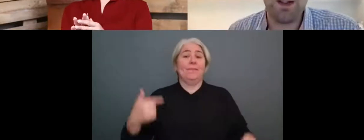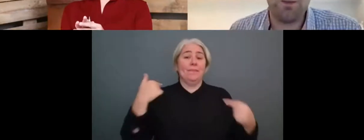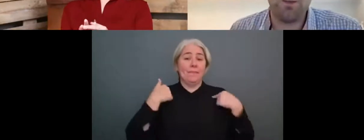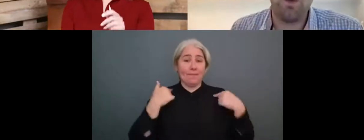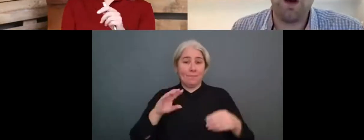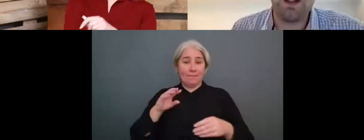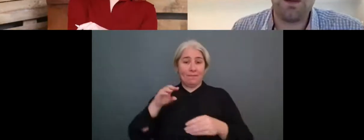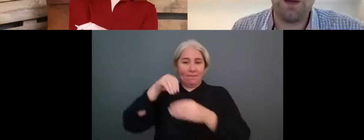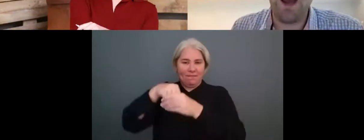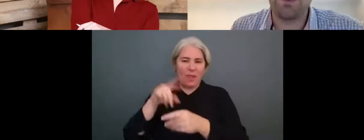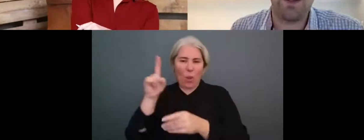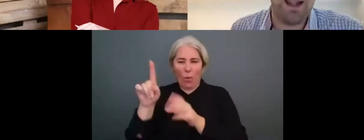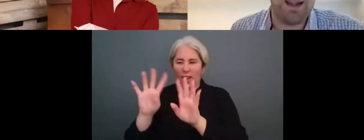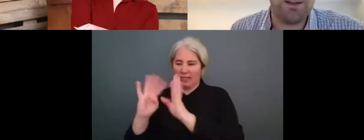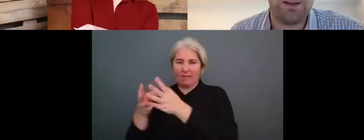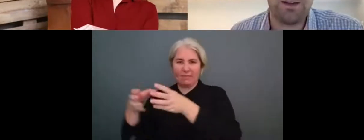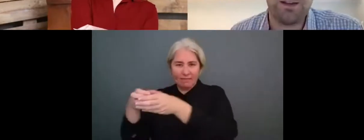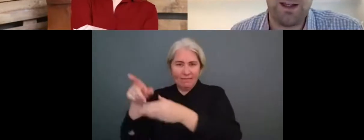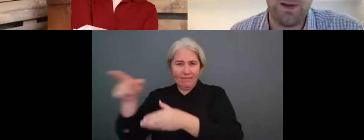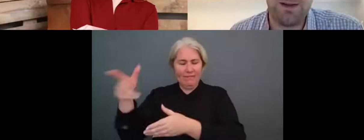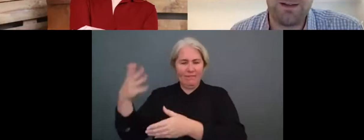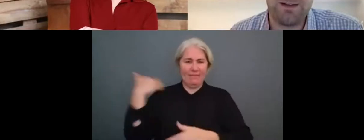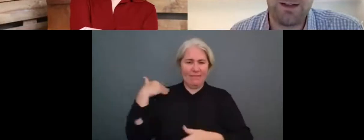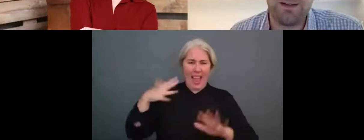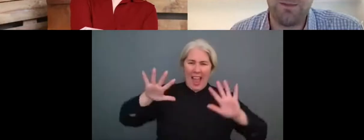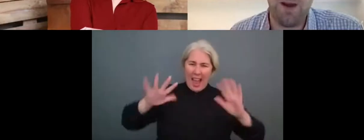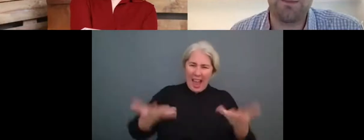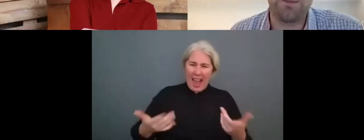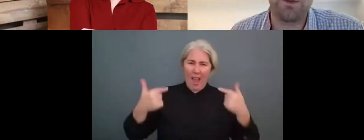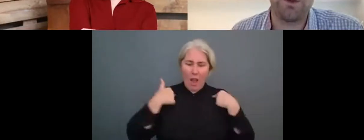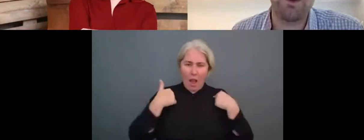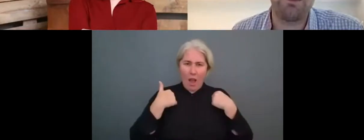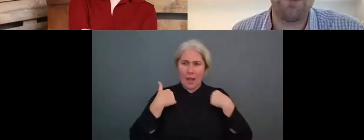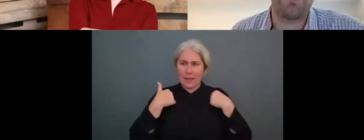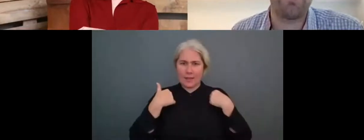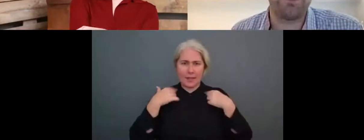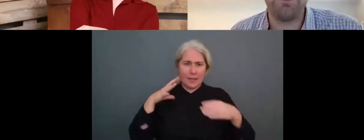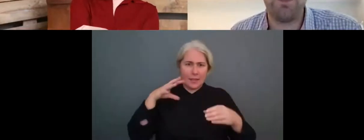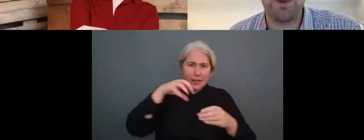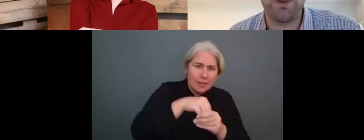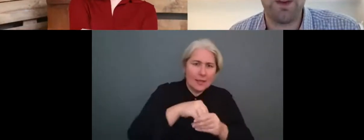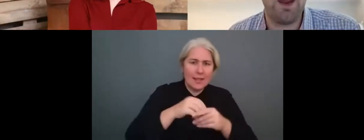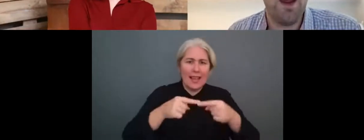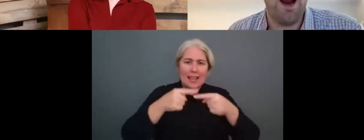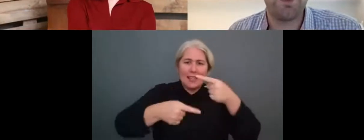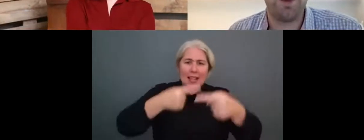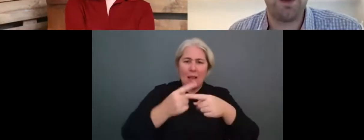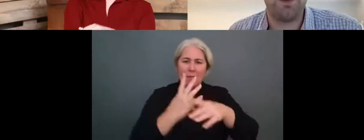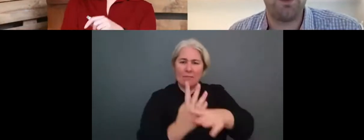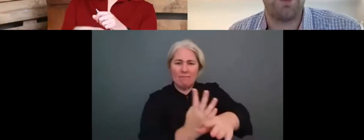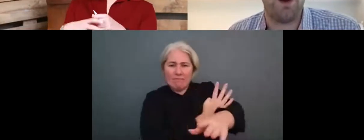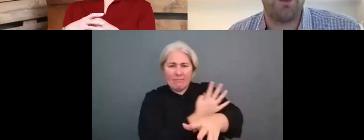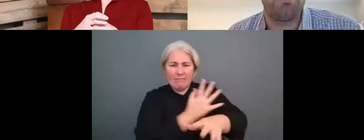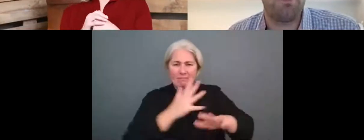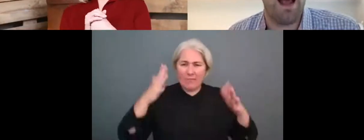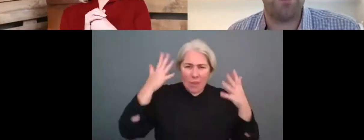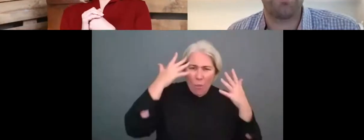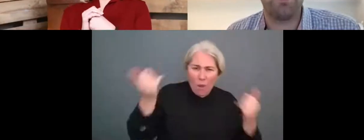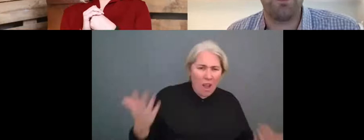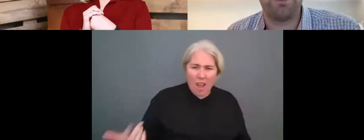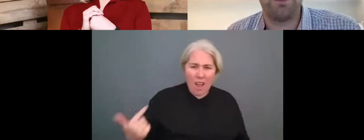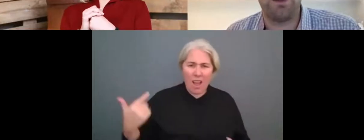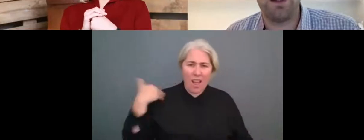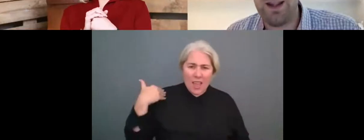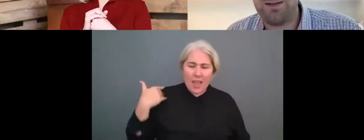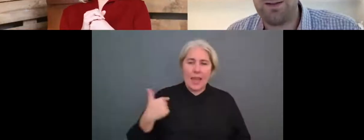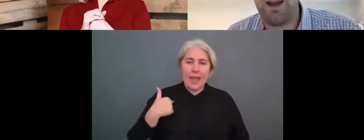they asked me why, how did I get into the sustainability sector? My answer was relatively simple. was that I spent a lot of time as